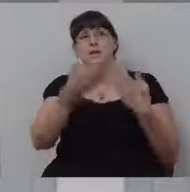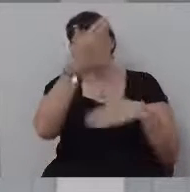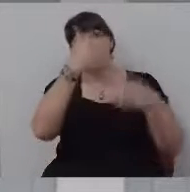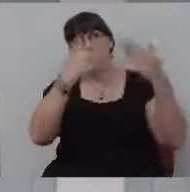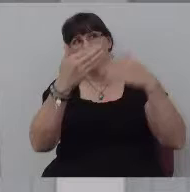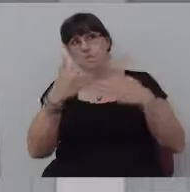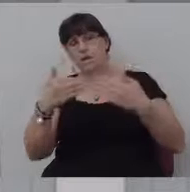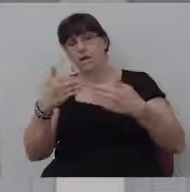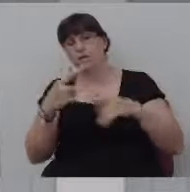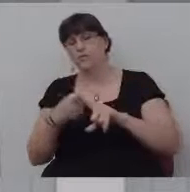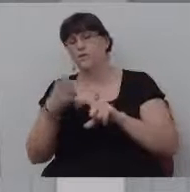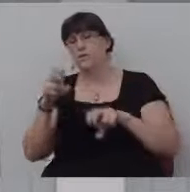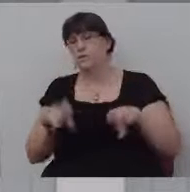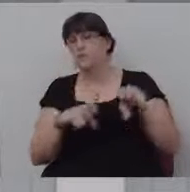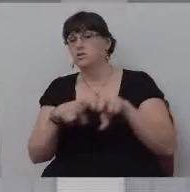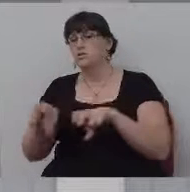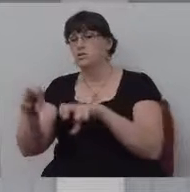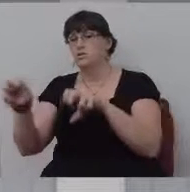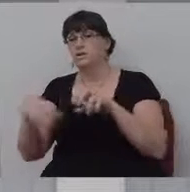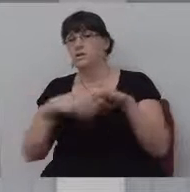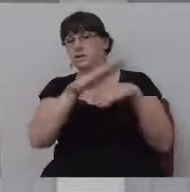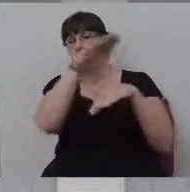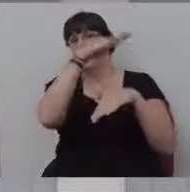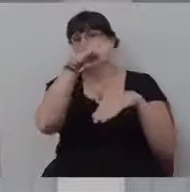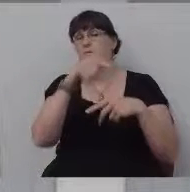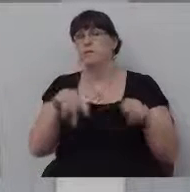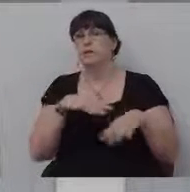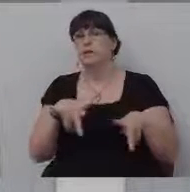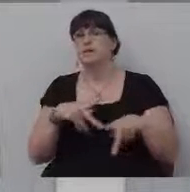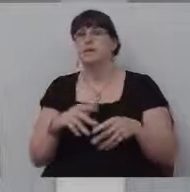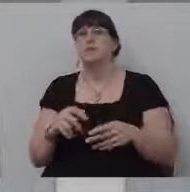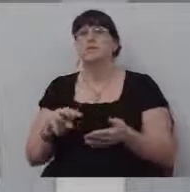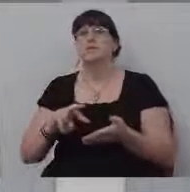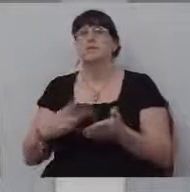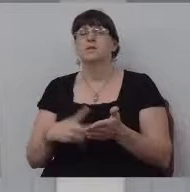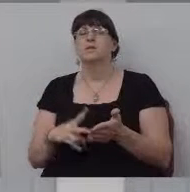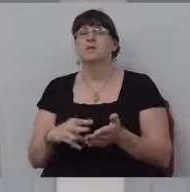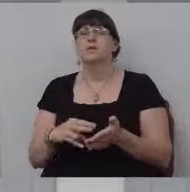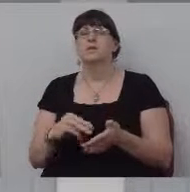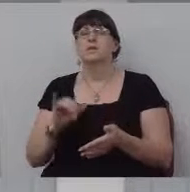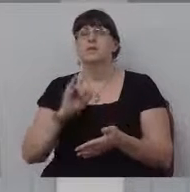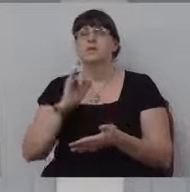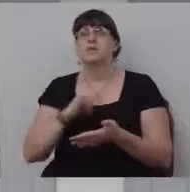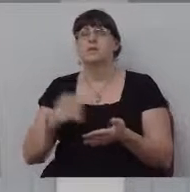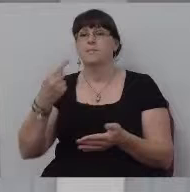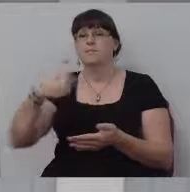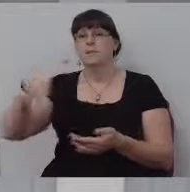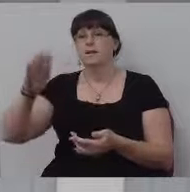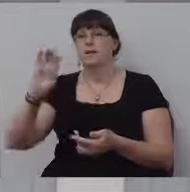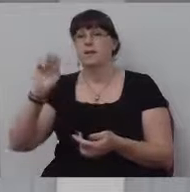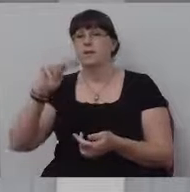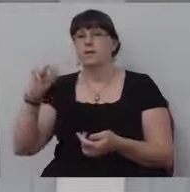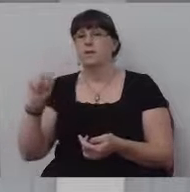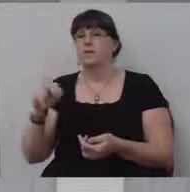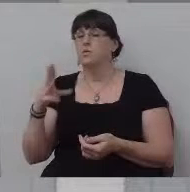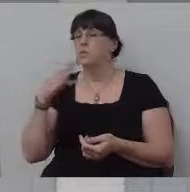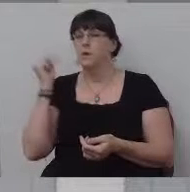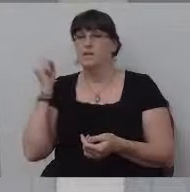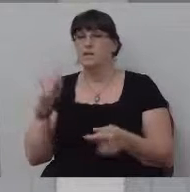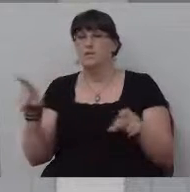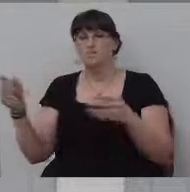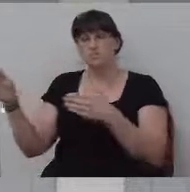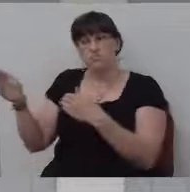uh, to the high place that was at Gibeon. And so what that means is, you know, it's a, Gibeon, wasn't next door. It's a journey.